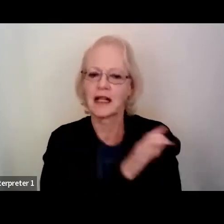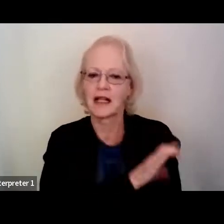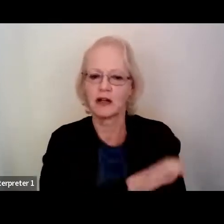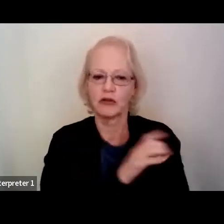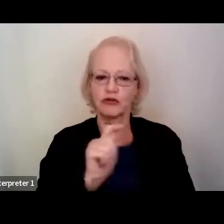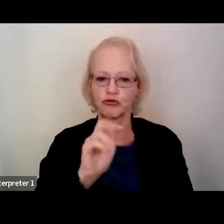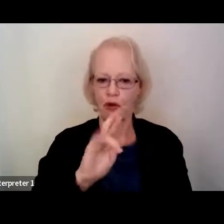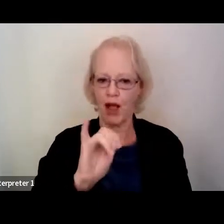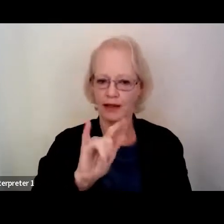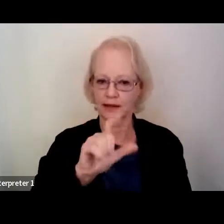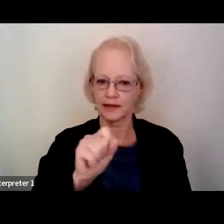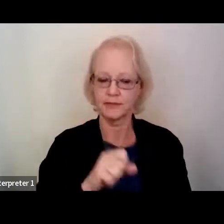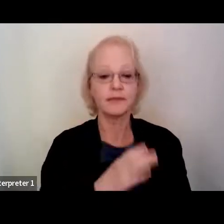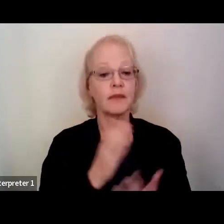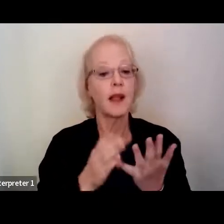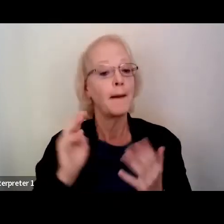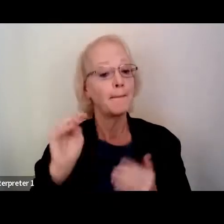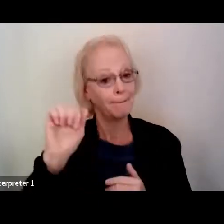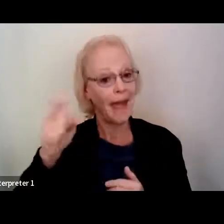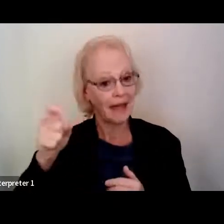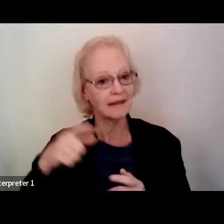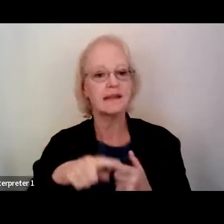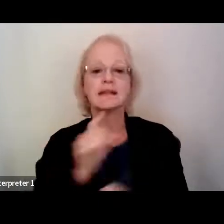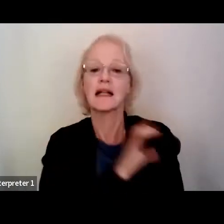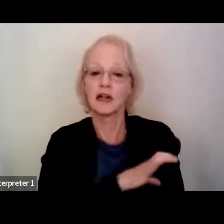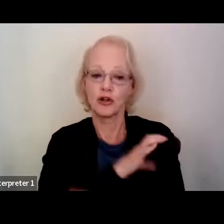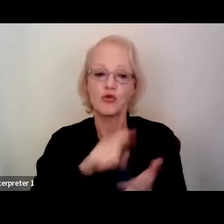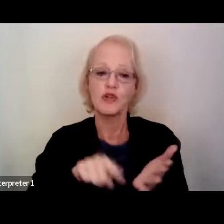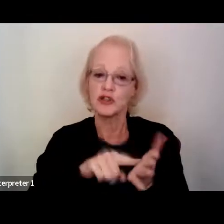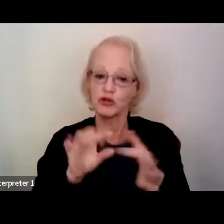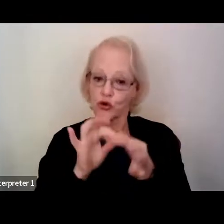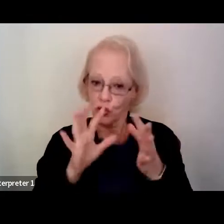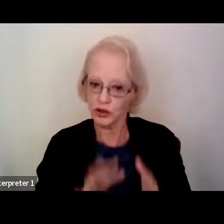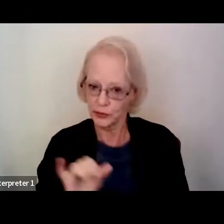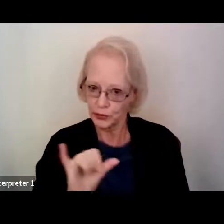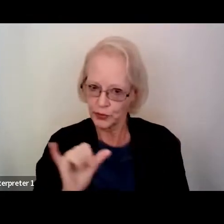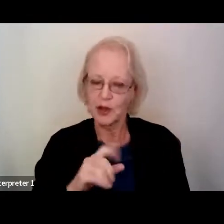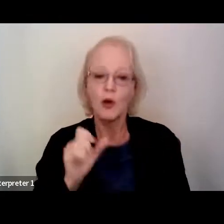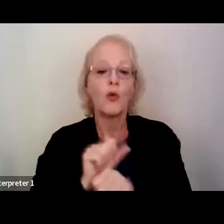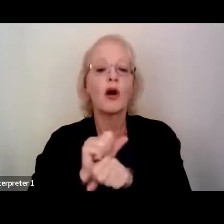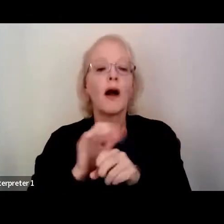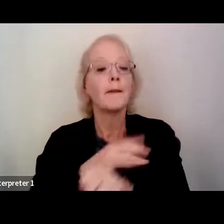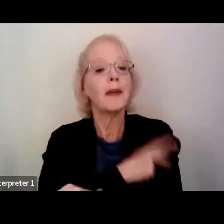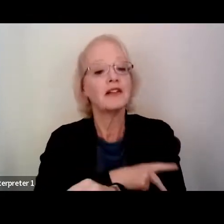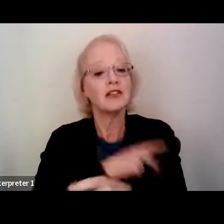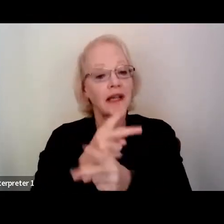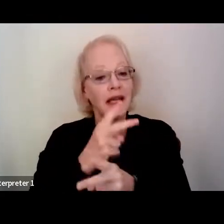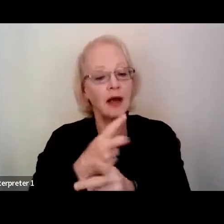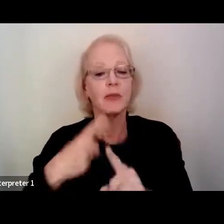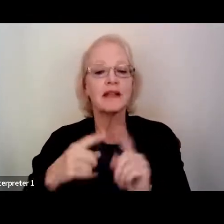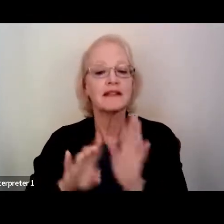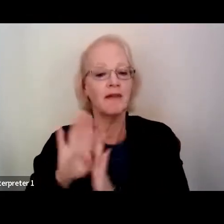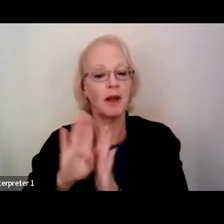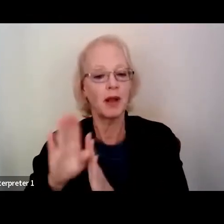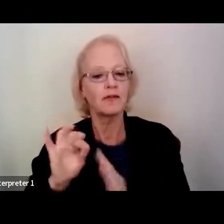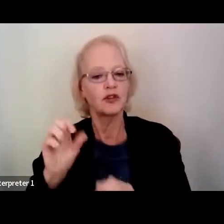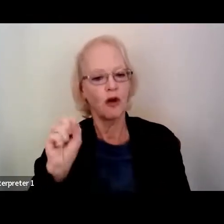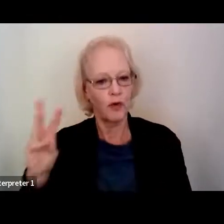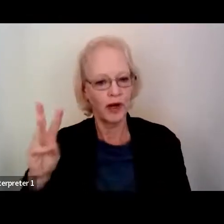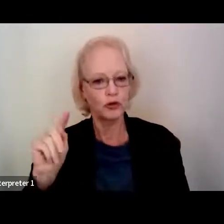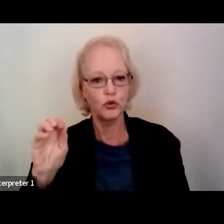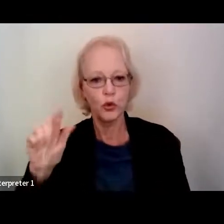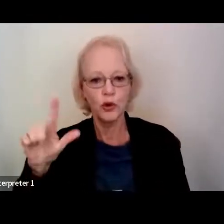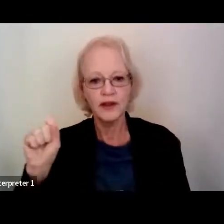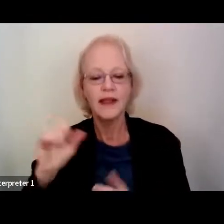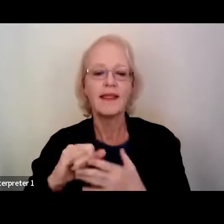Max is also a clinical research coordinator working both on patient care and development of software tools to